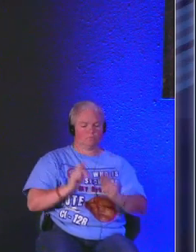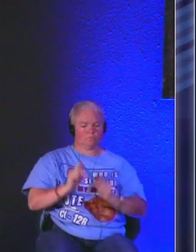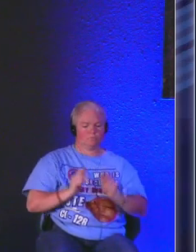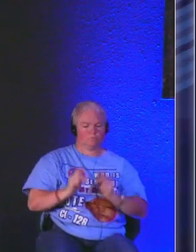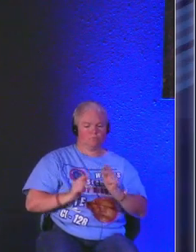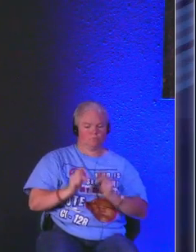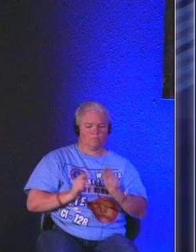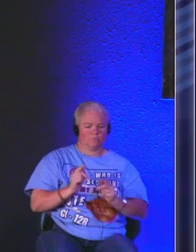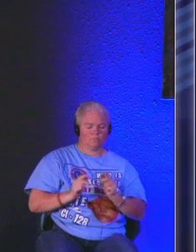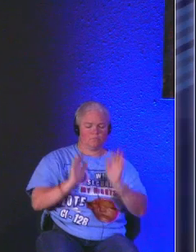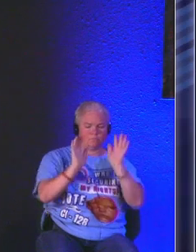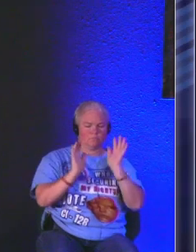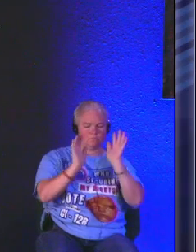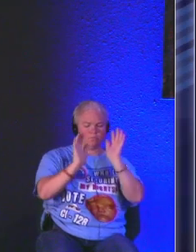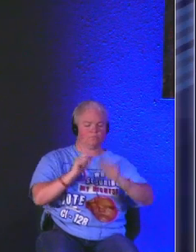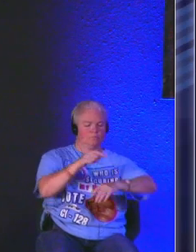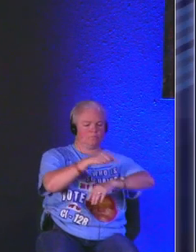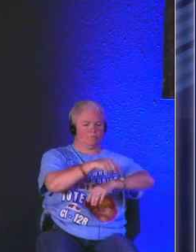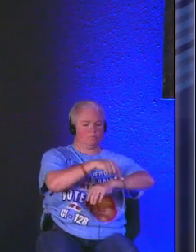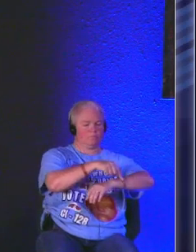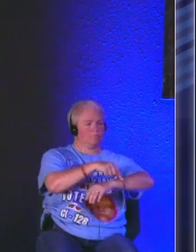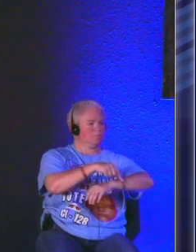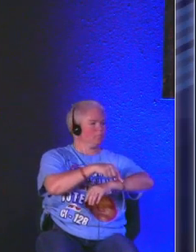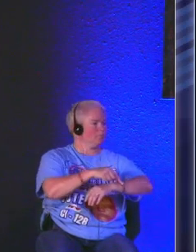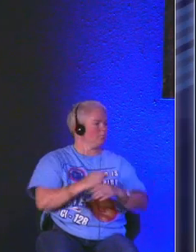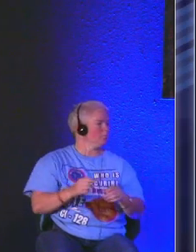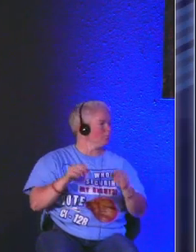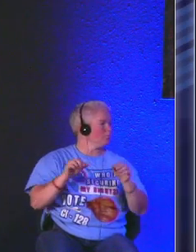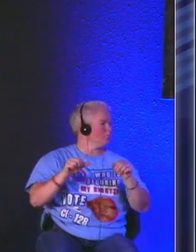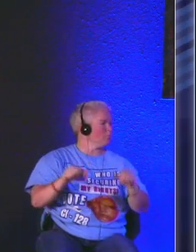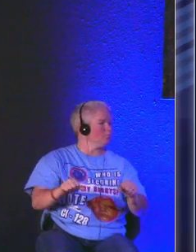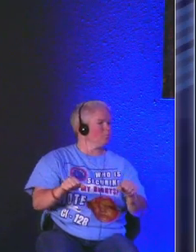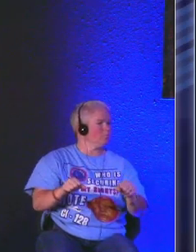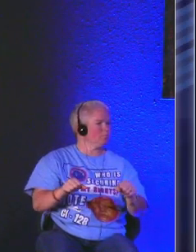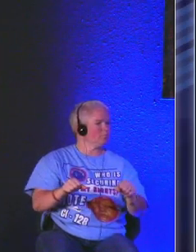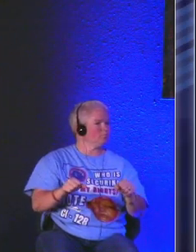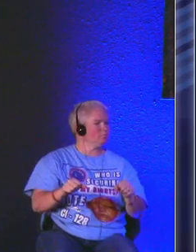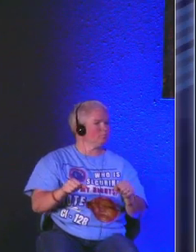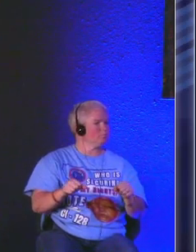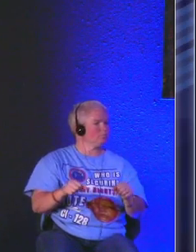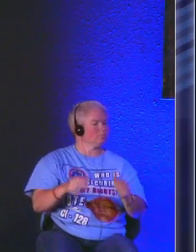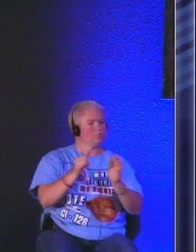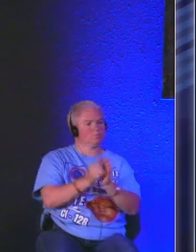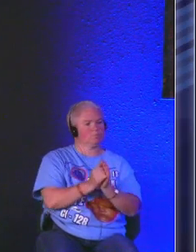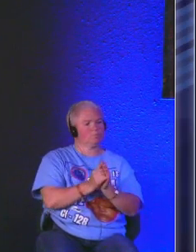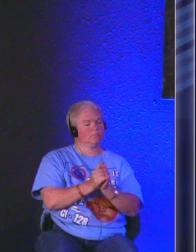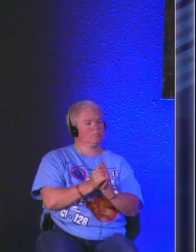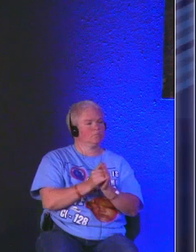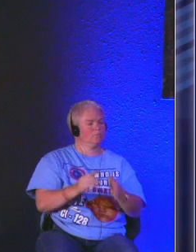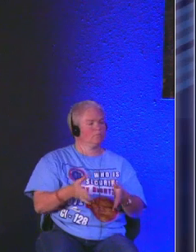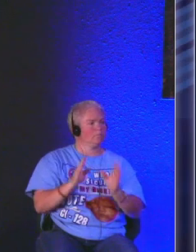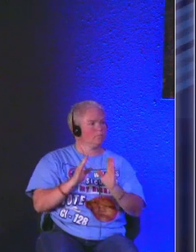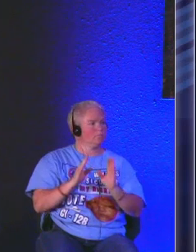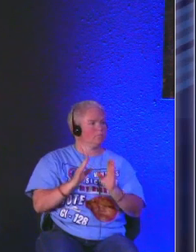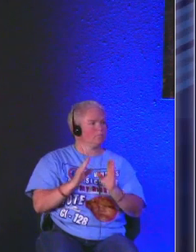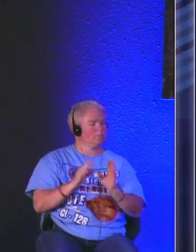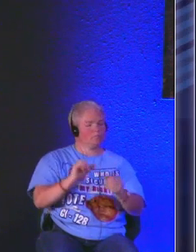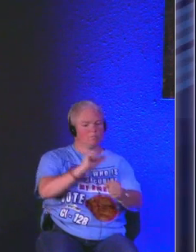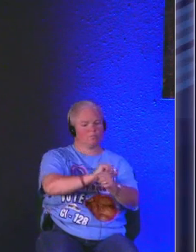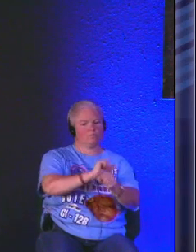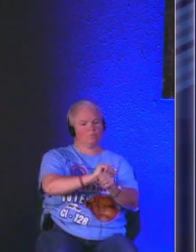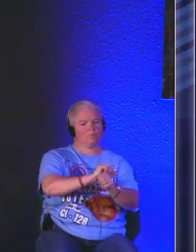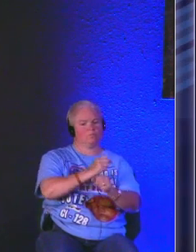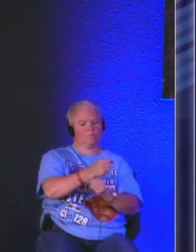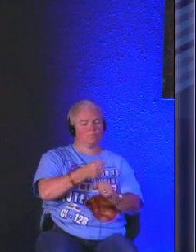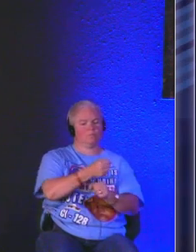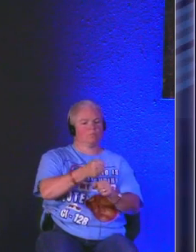people um it's a great time so if you can come a little bit early that also allows those that are